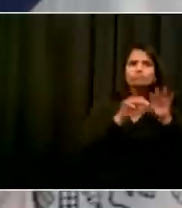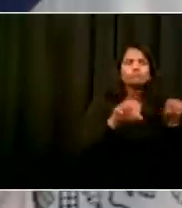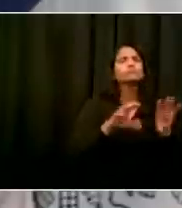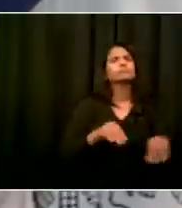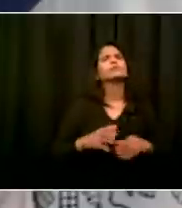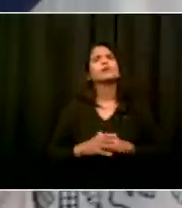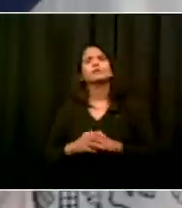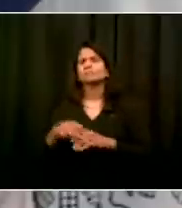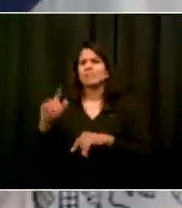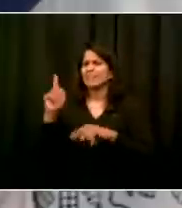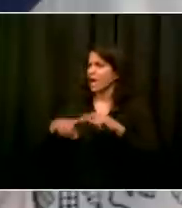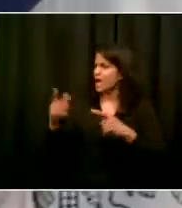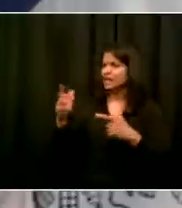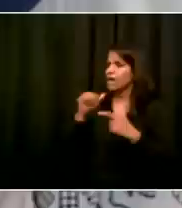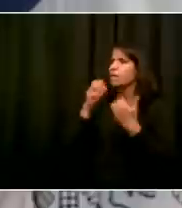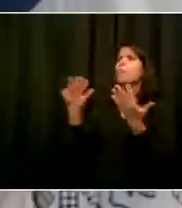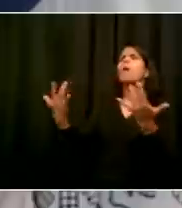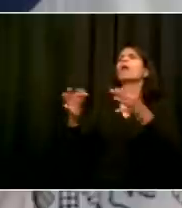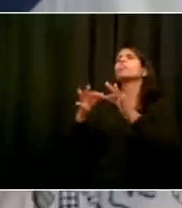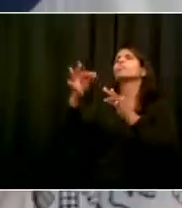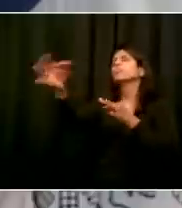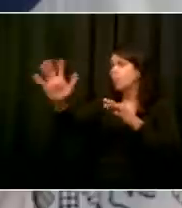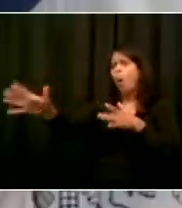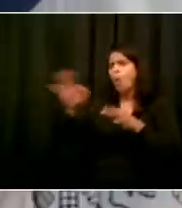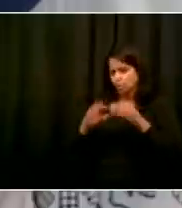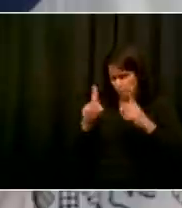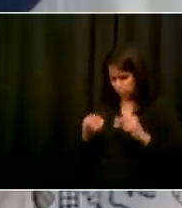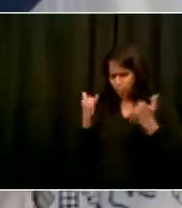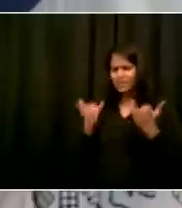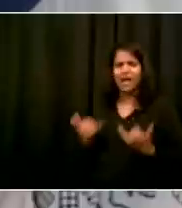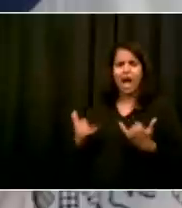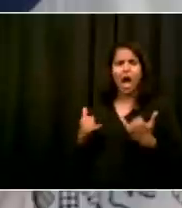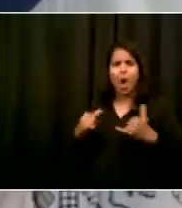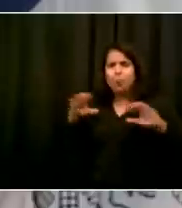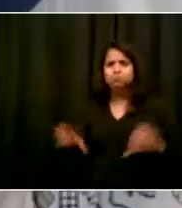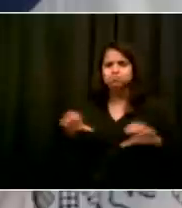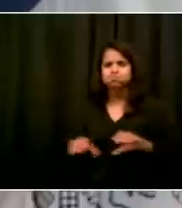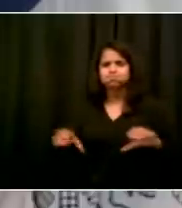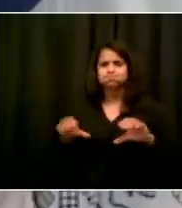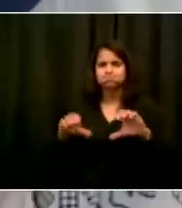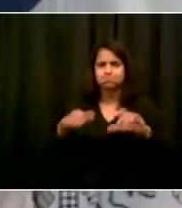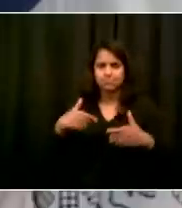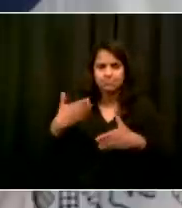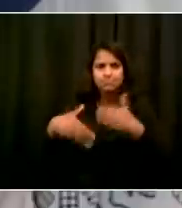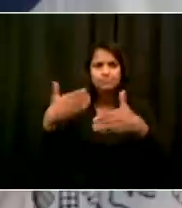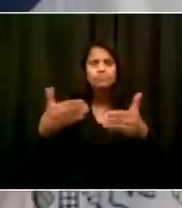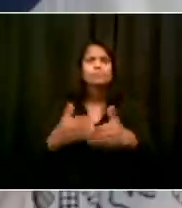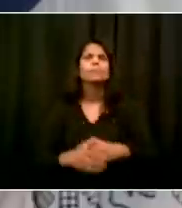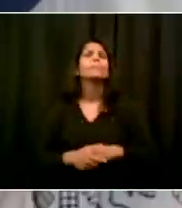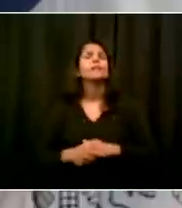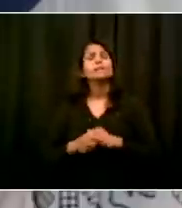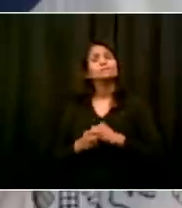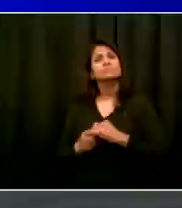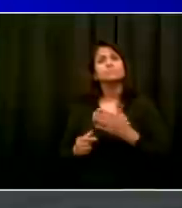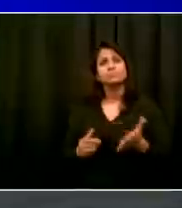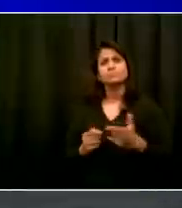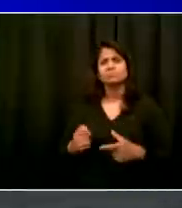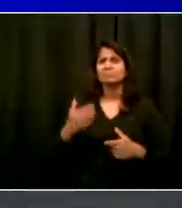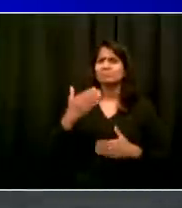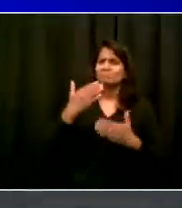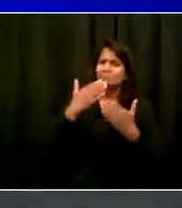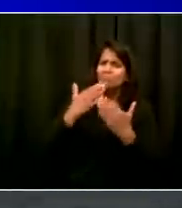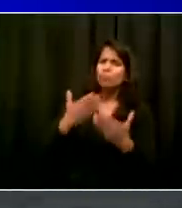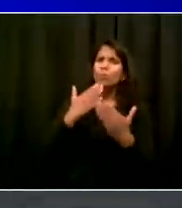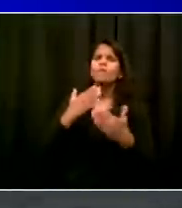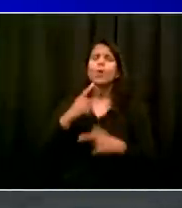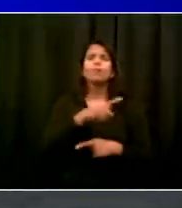address this challenge. A special thank you to elected officials who have stepped up. And there is an op-ed today in